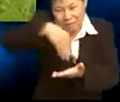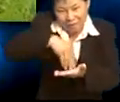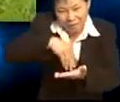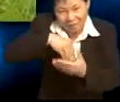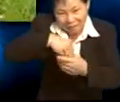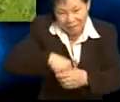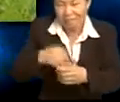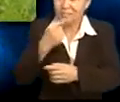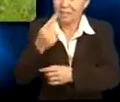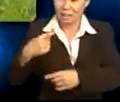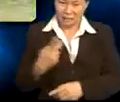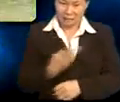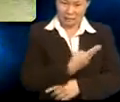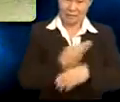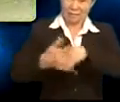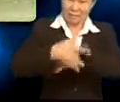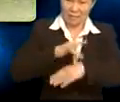Why is You should have told us earlier.